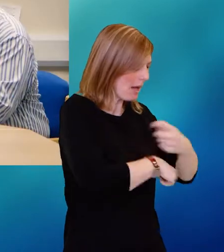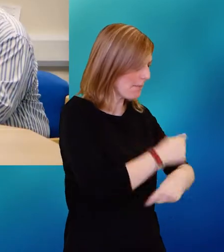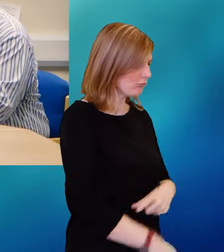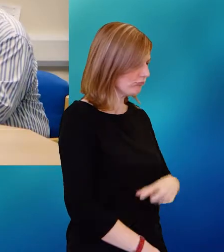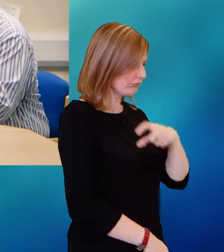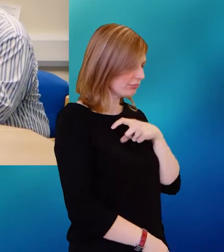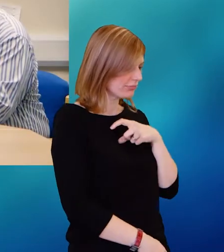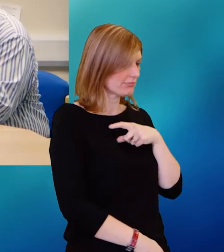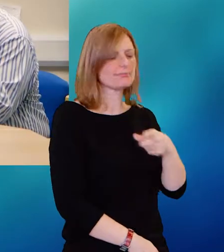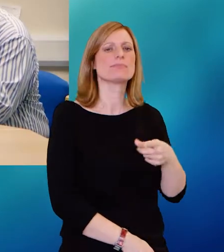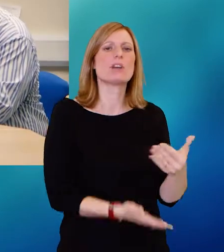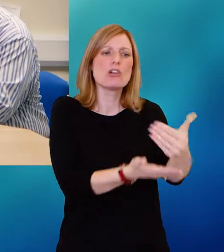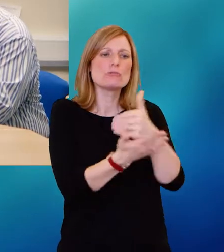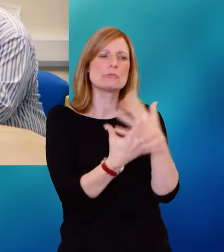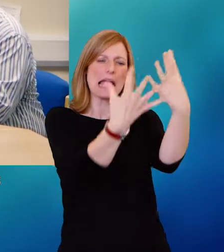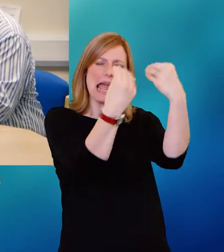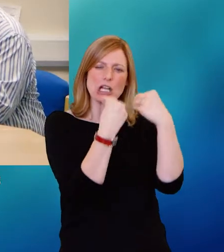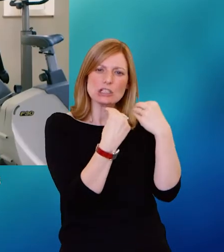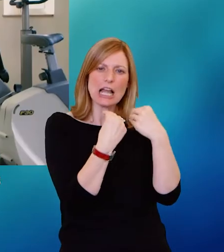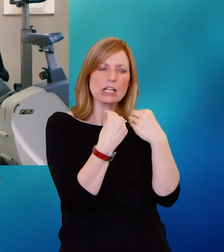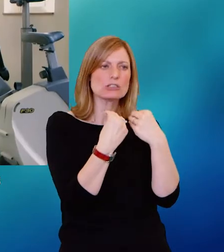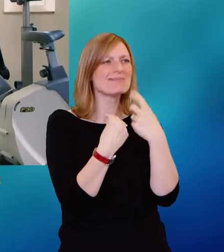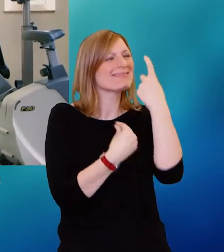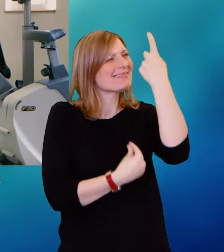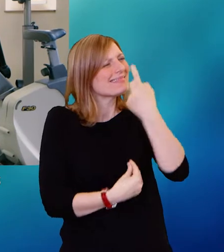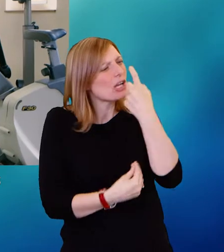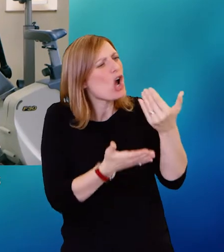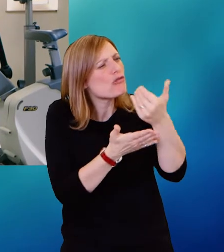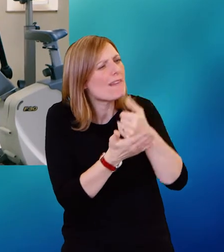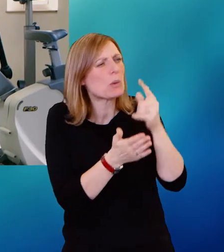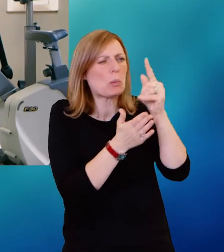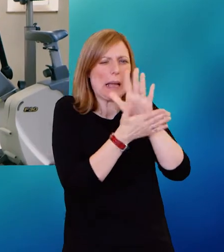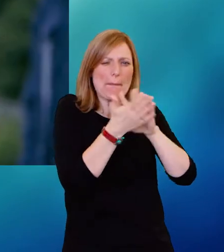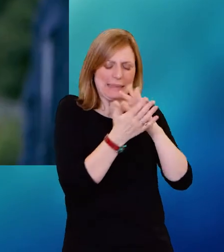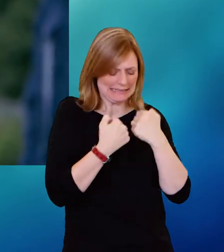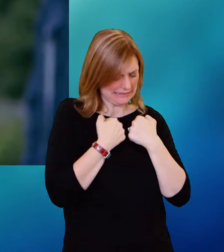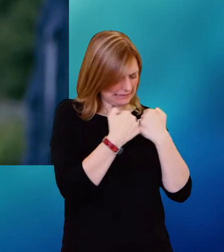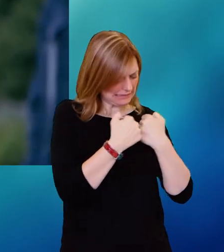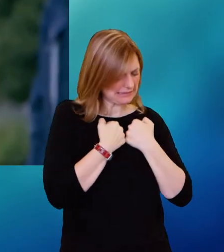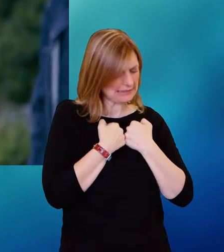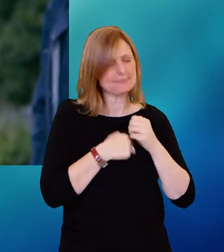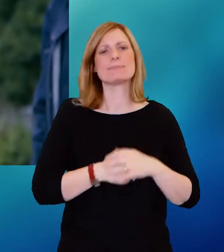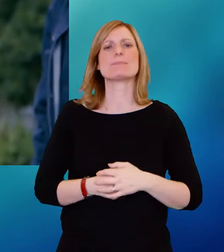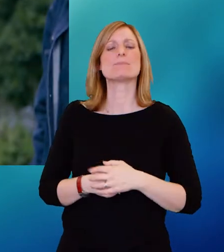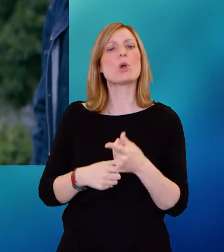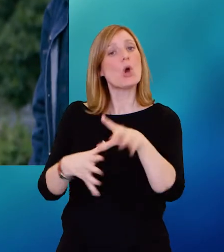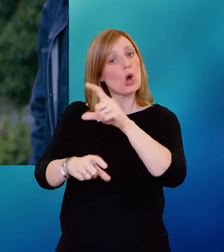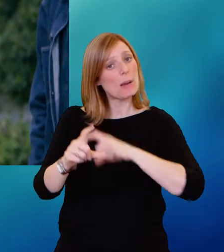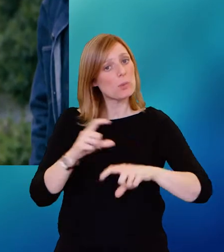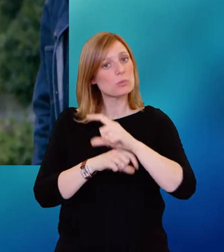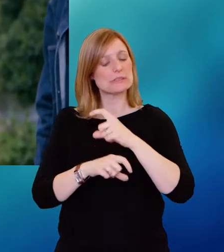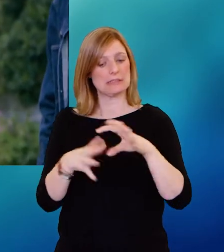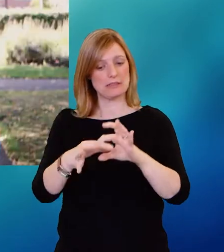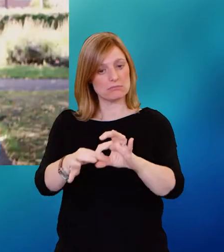through recovery education where people can think about what recovery really means to them. Also through community building